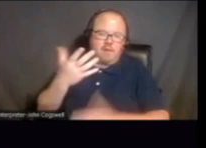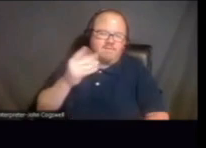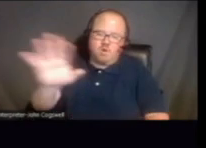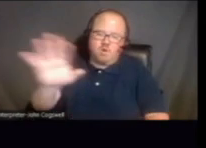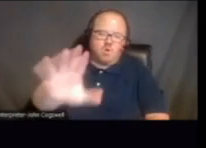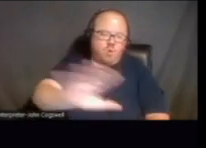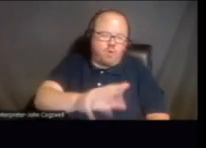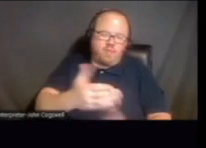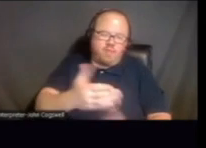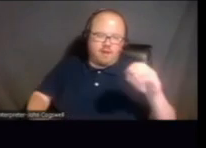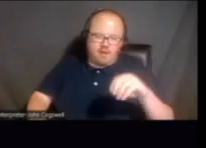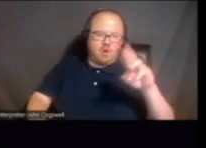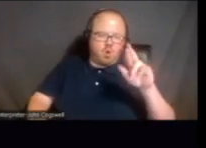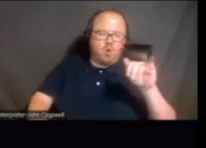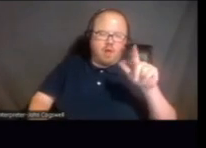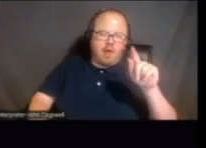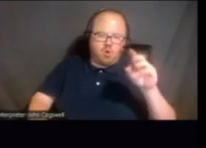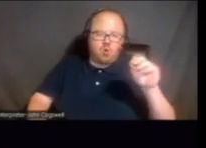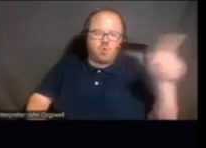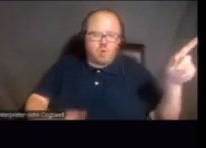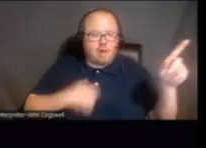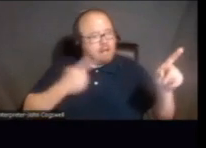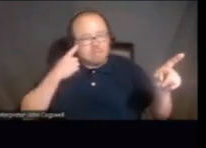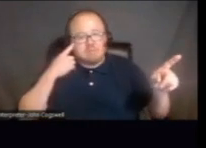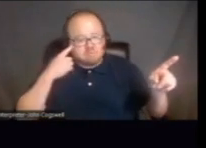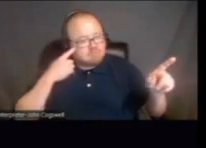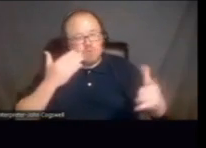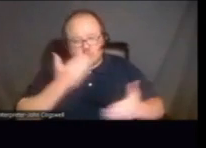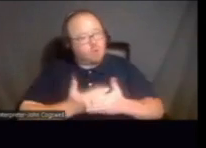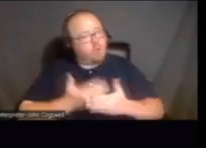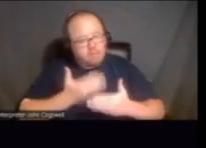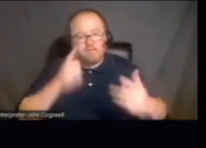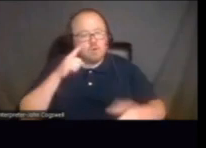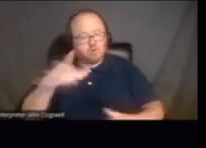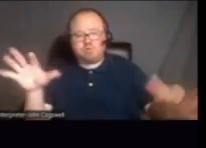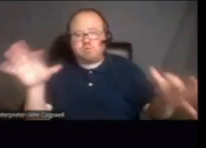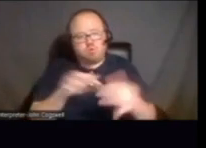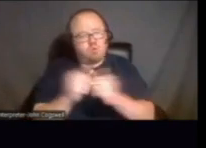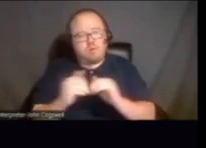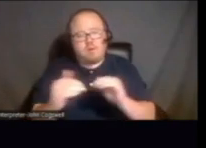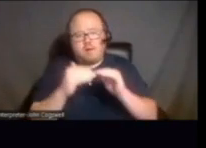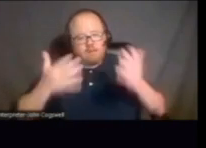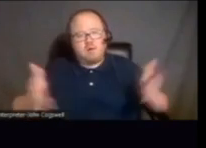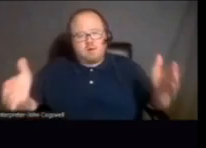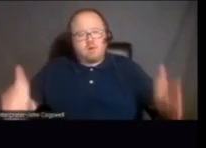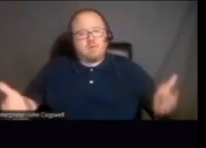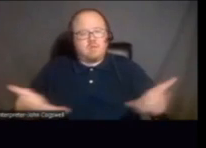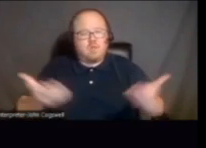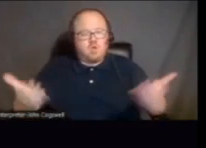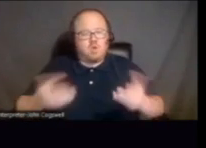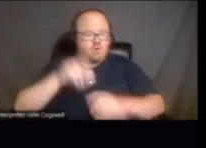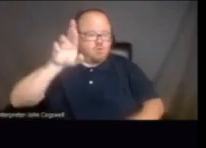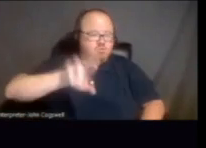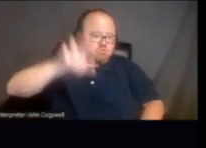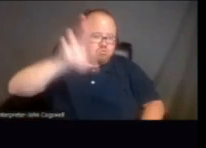Rialto that I think is a good thing for you guys to hook up with peers in Riverside. Sounds